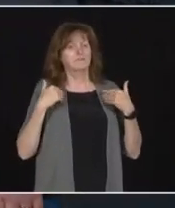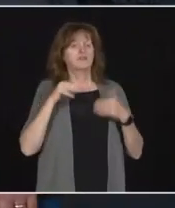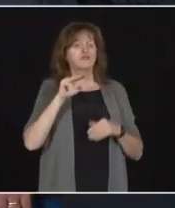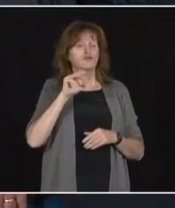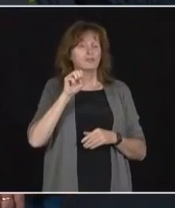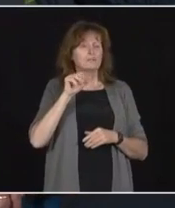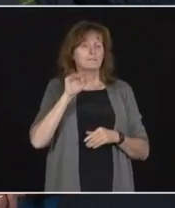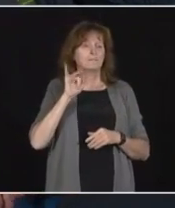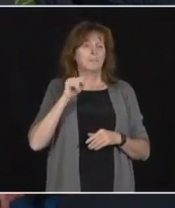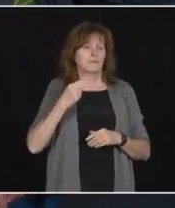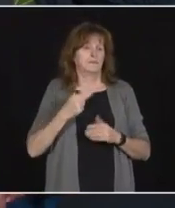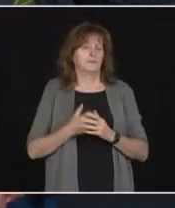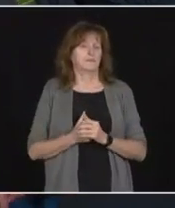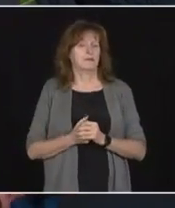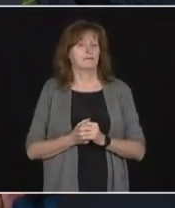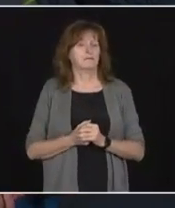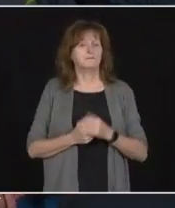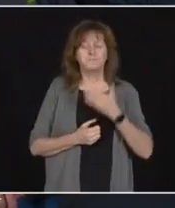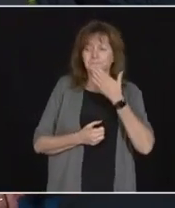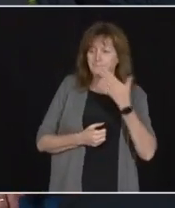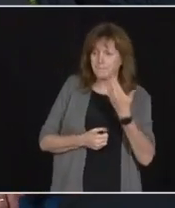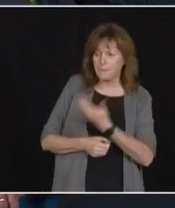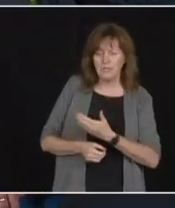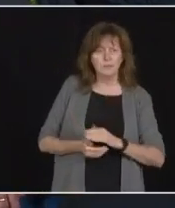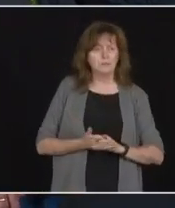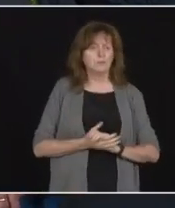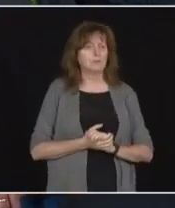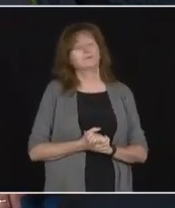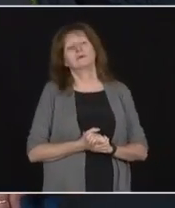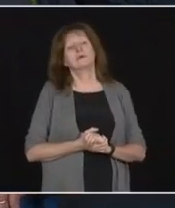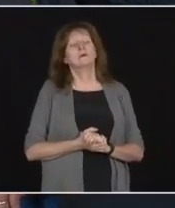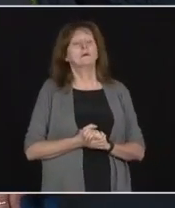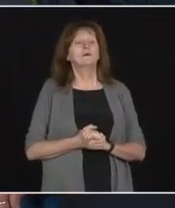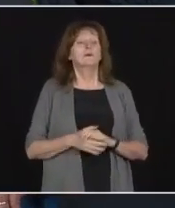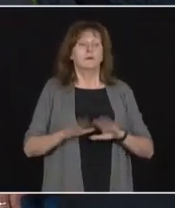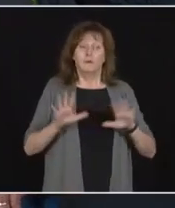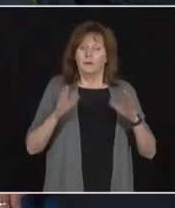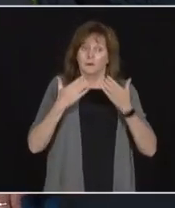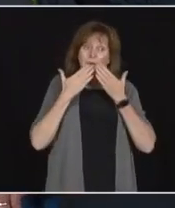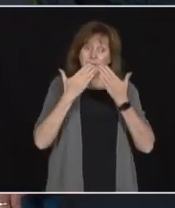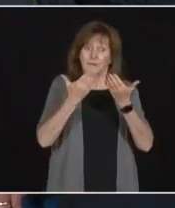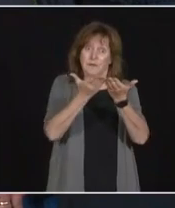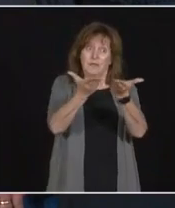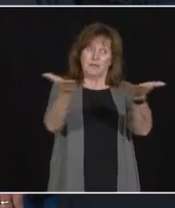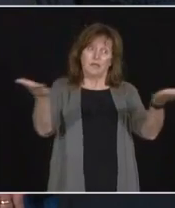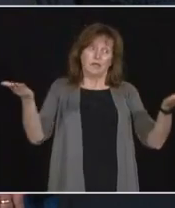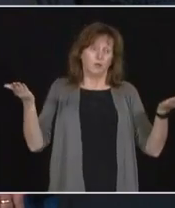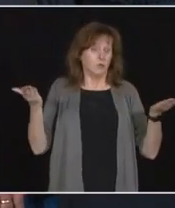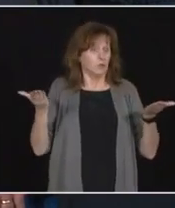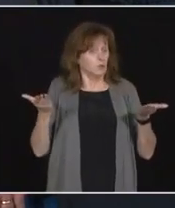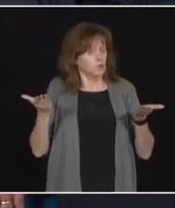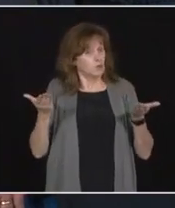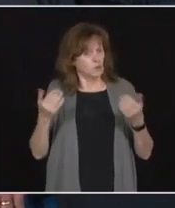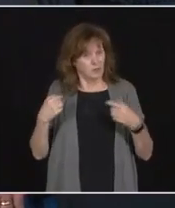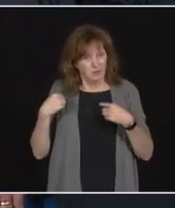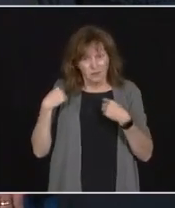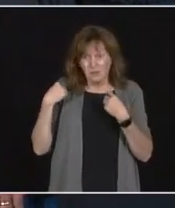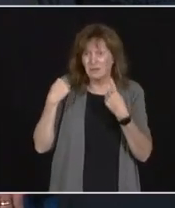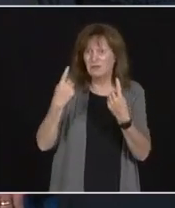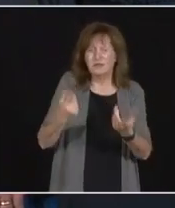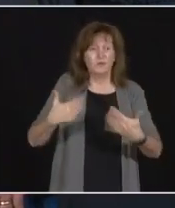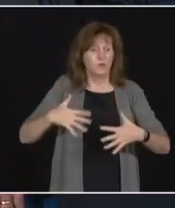Minister Minister Fullerton. Because of each and every one of your efforts to fight the spread of COVID-19, individuals across